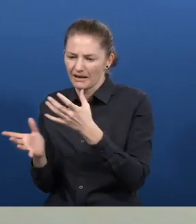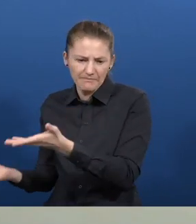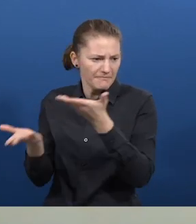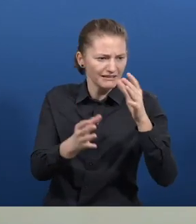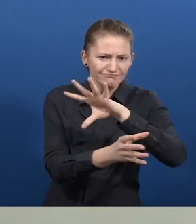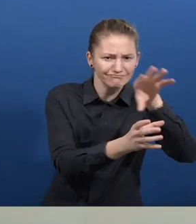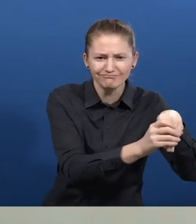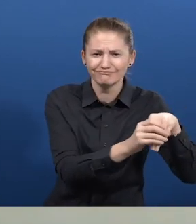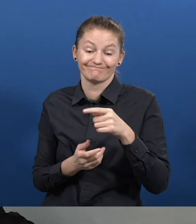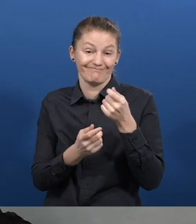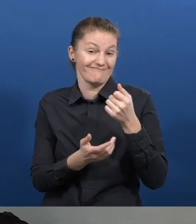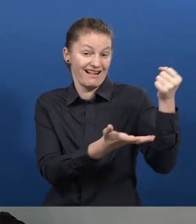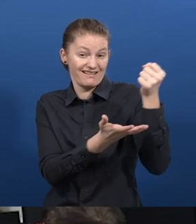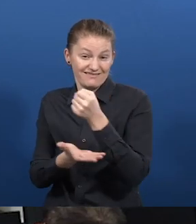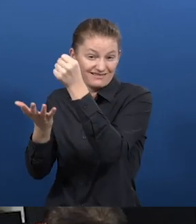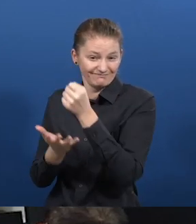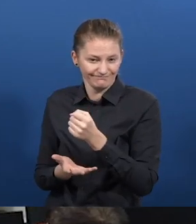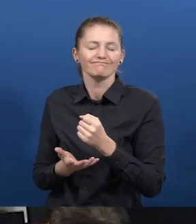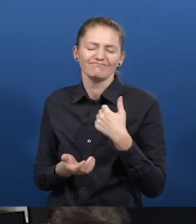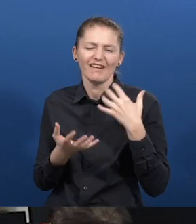training and close job placement support.